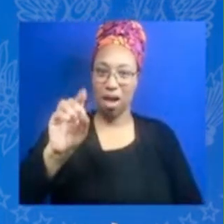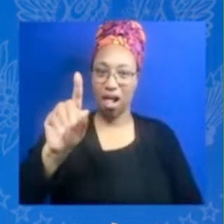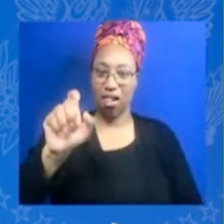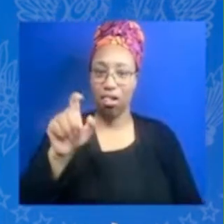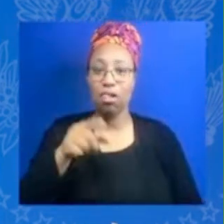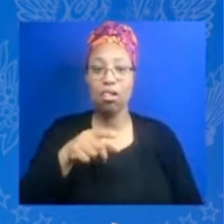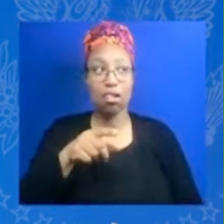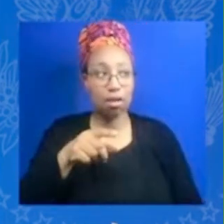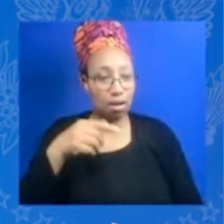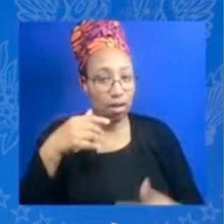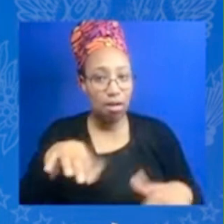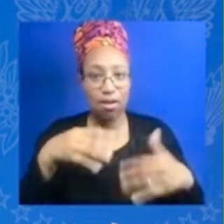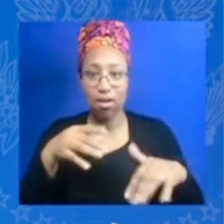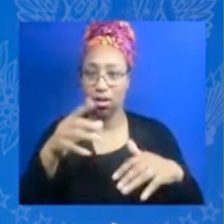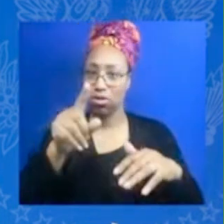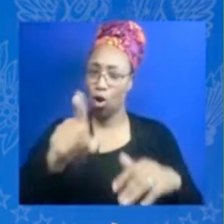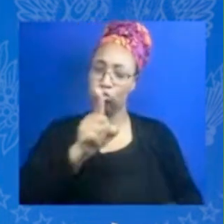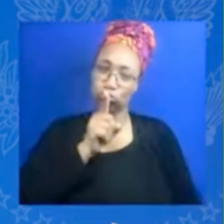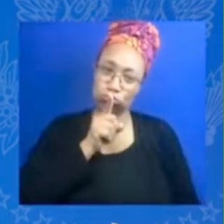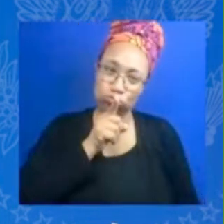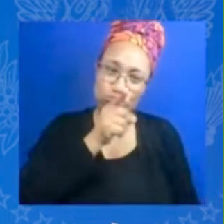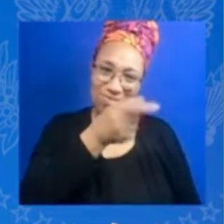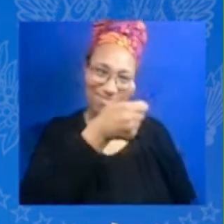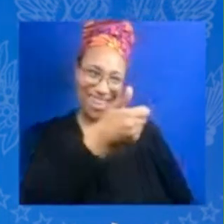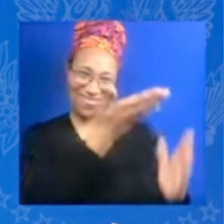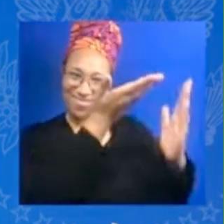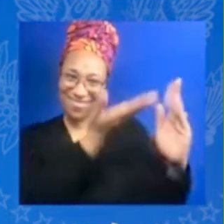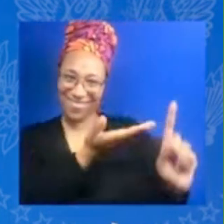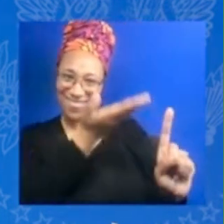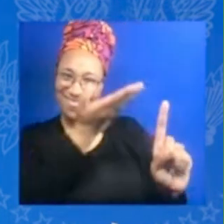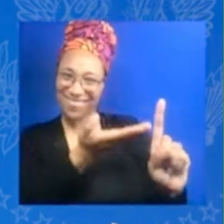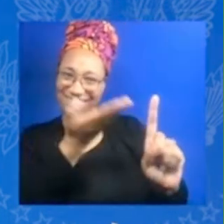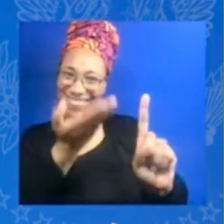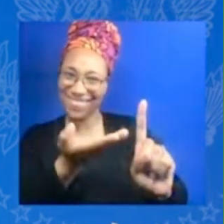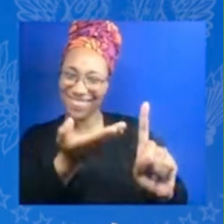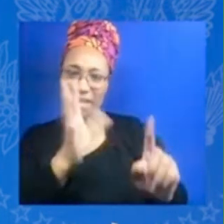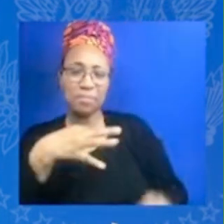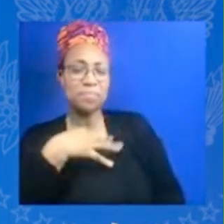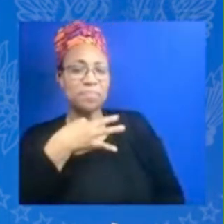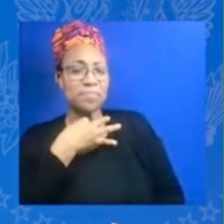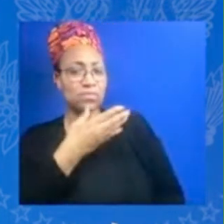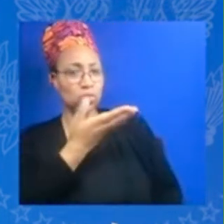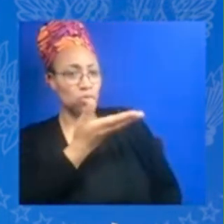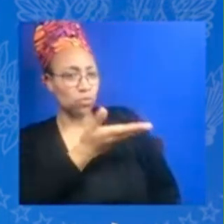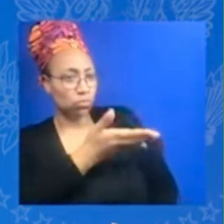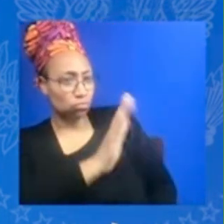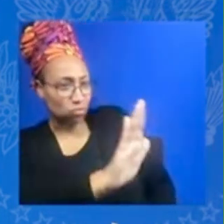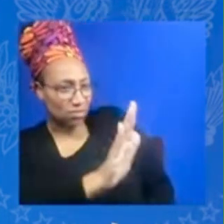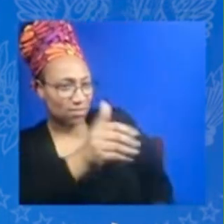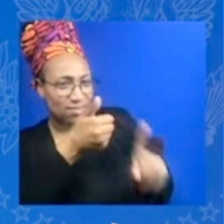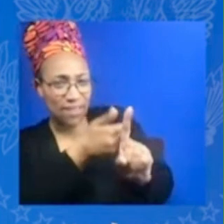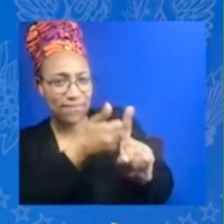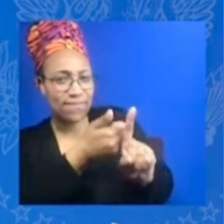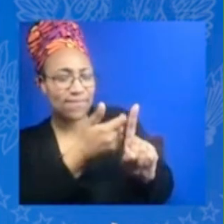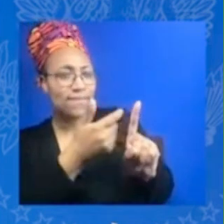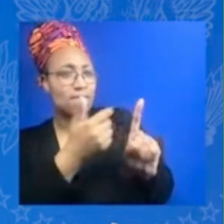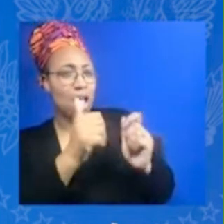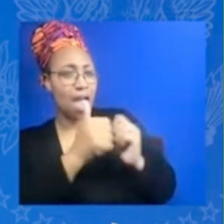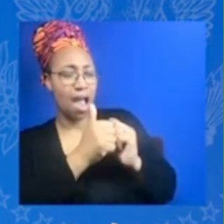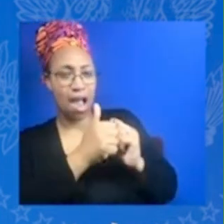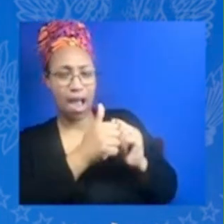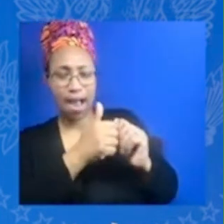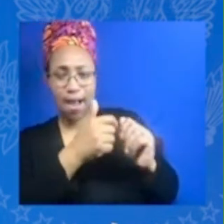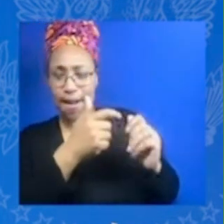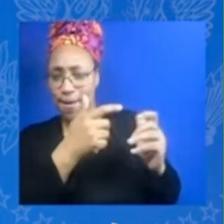your mission uh you know what do you think you discovered about yourself uh in this process that you're particularly proud of or you know something that you've been able to